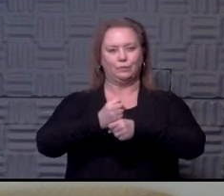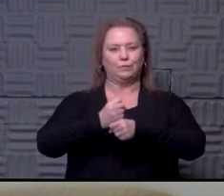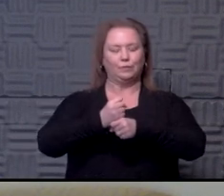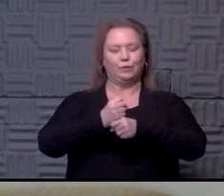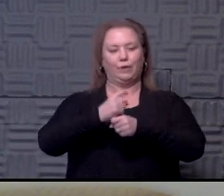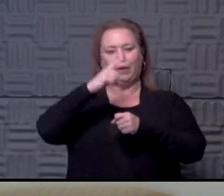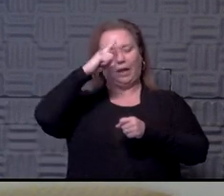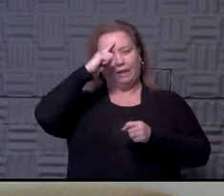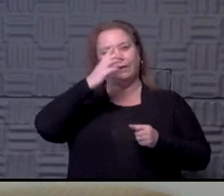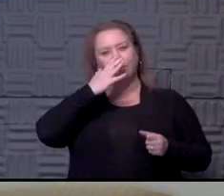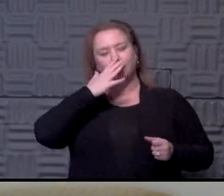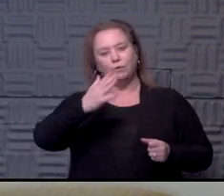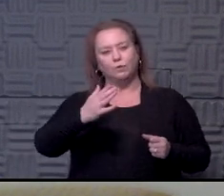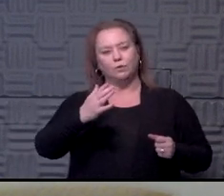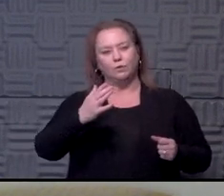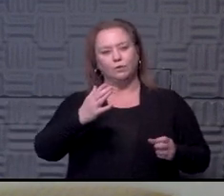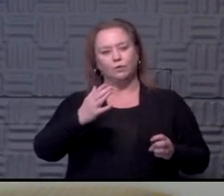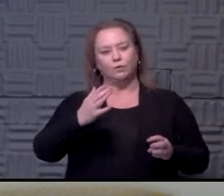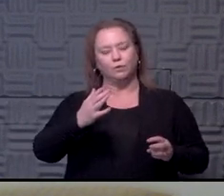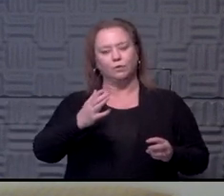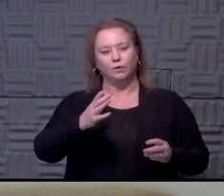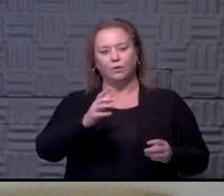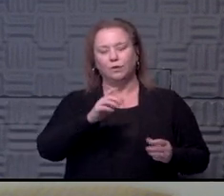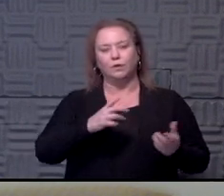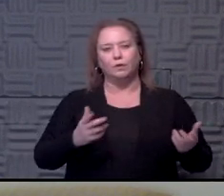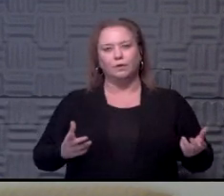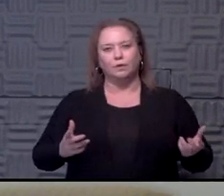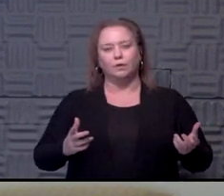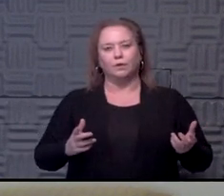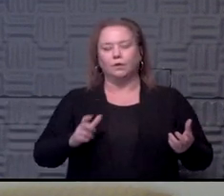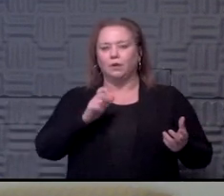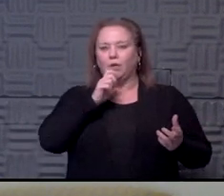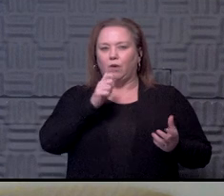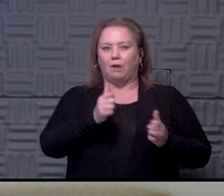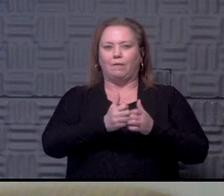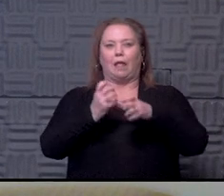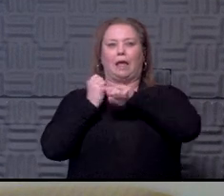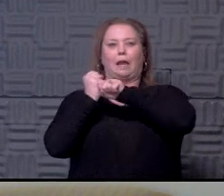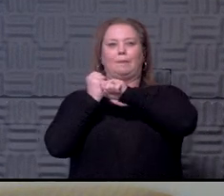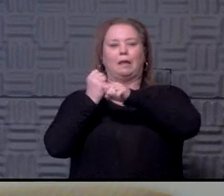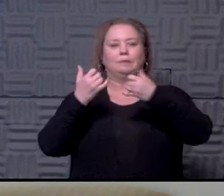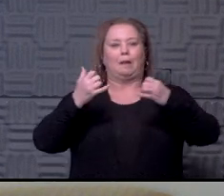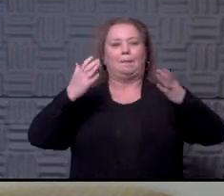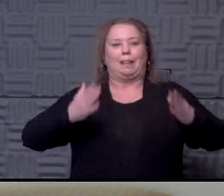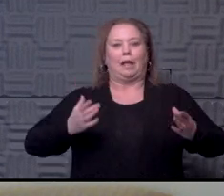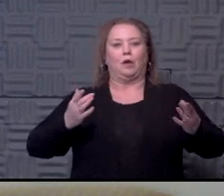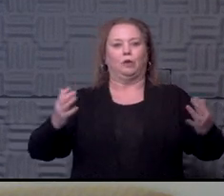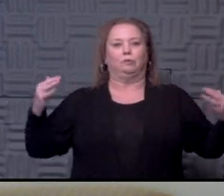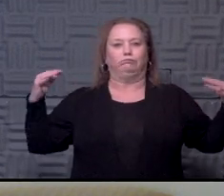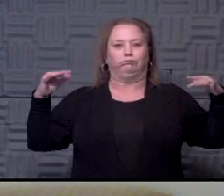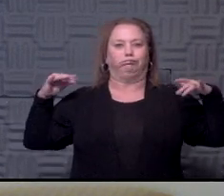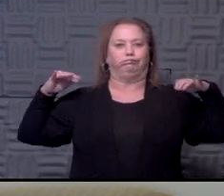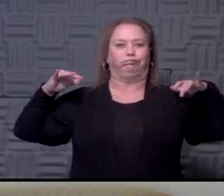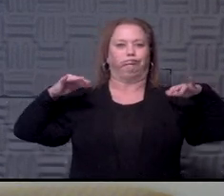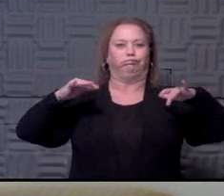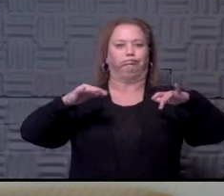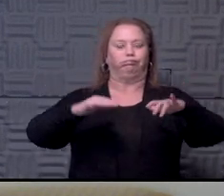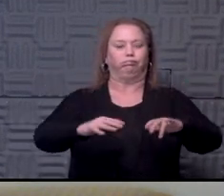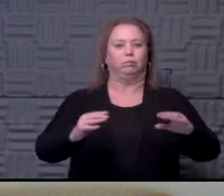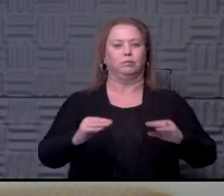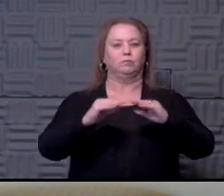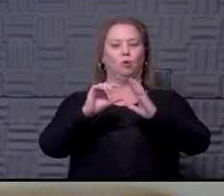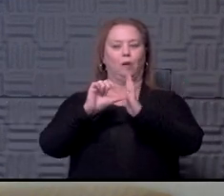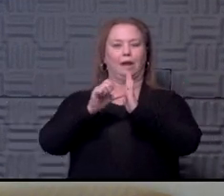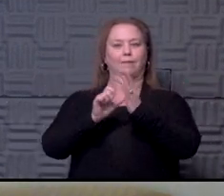I think it's good in the sense that you don't have a ton of baseball players here. So there's a little bit more emphasis